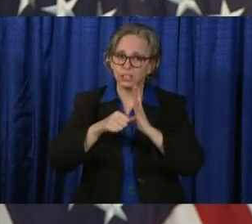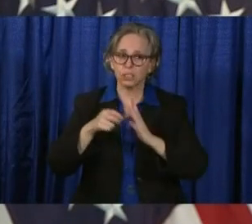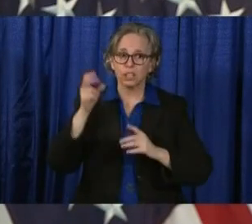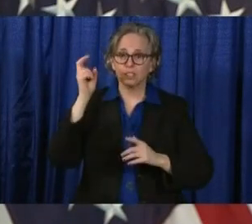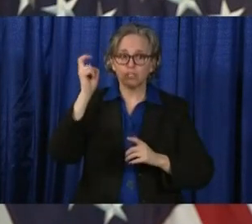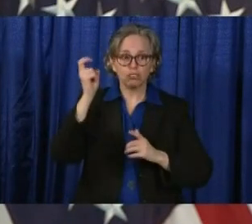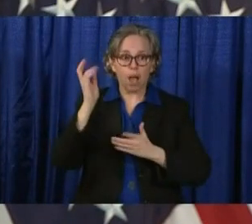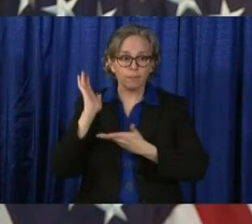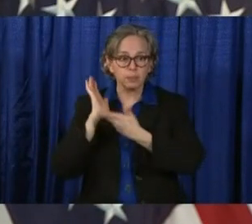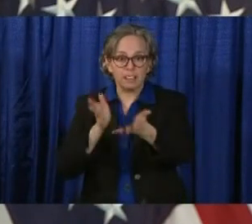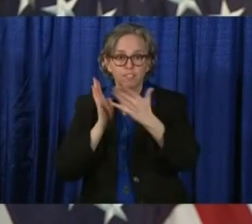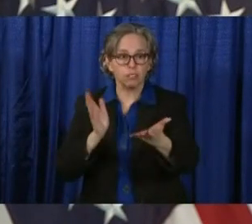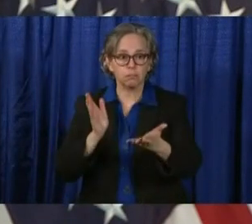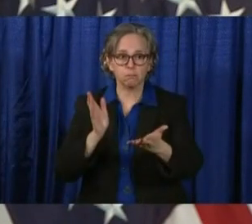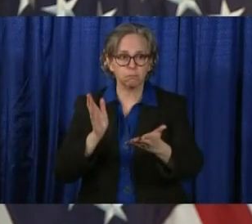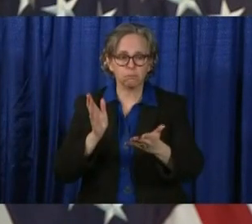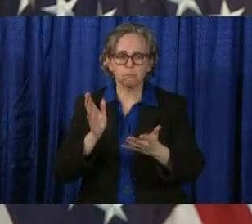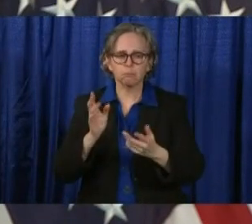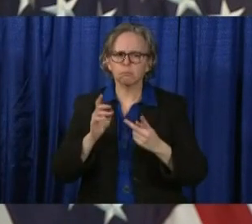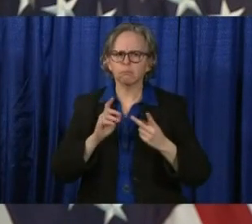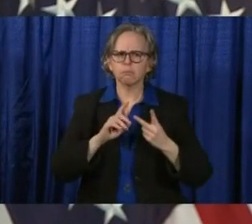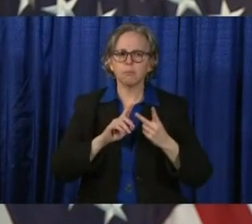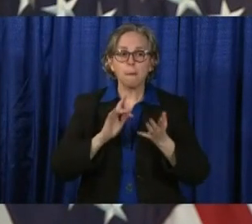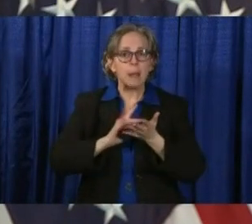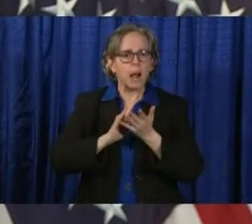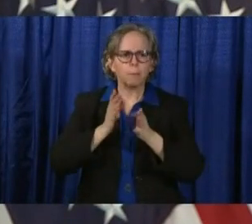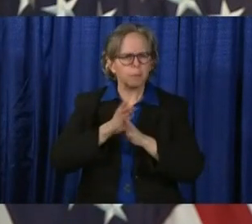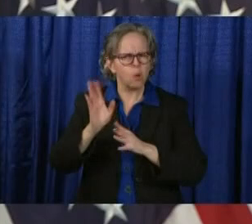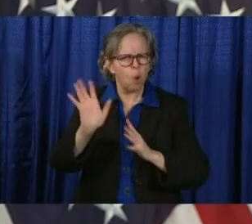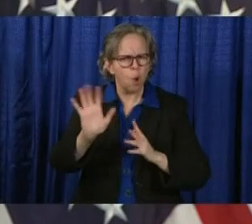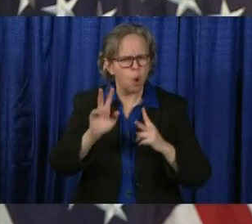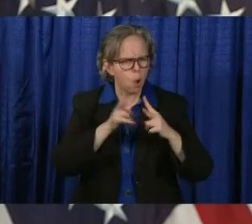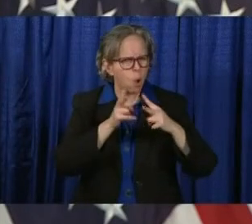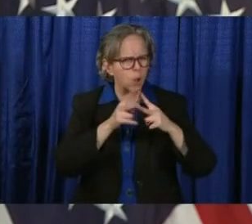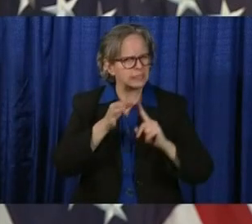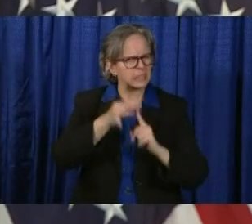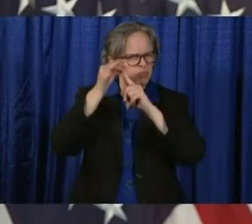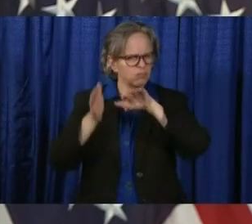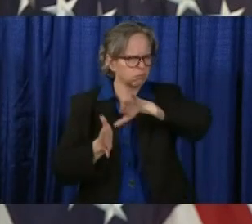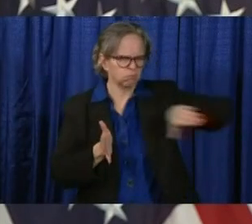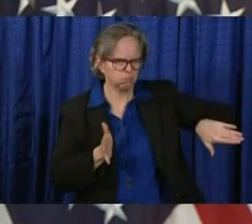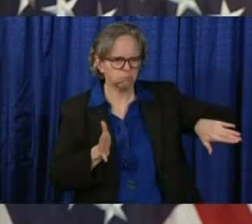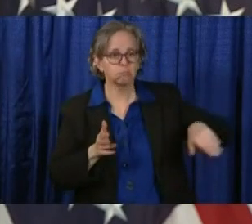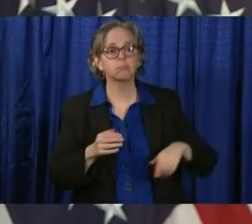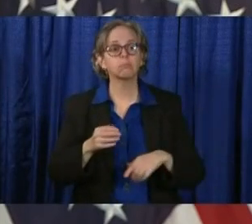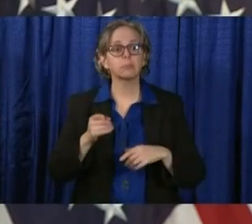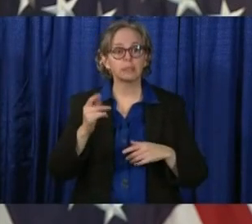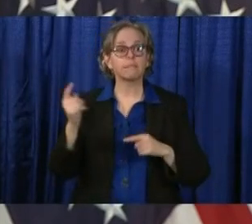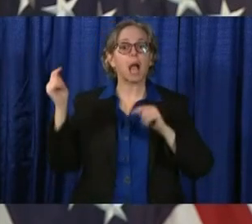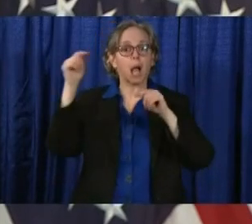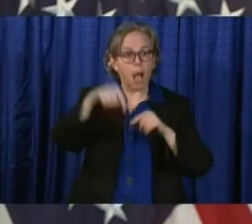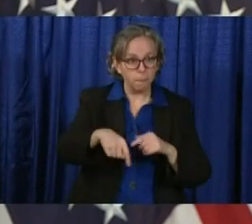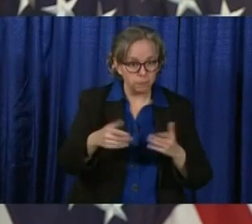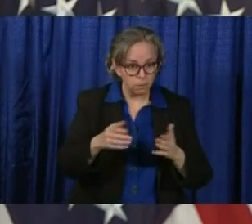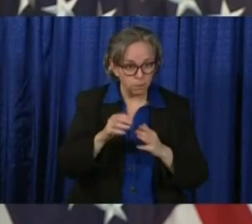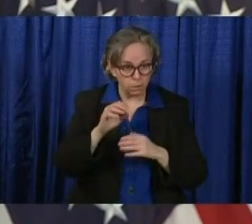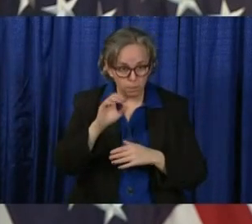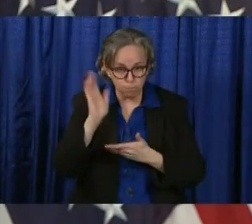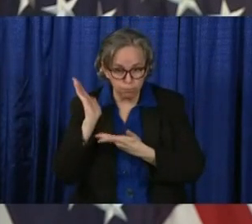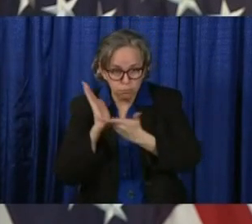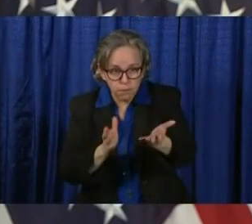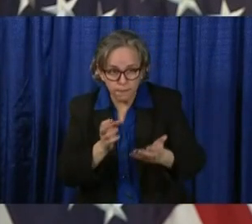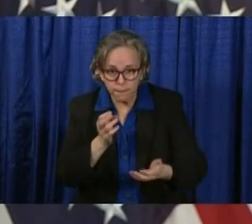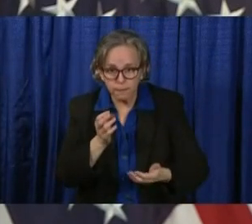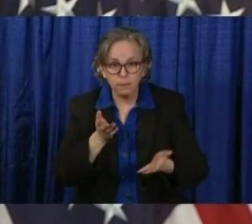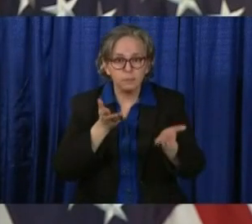goods or medical professionals coming in to help. We are not talking about people coming into the state to provide those essential services we all need